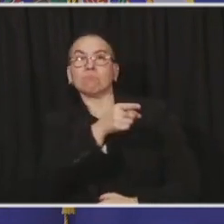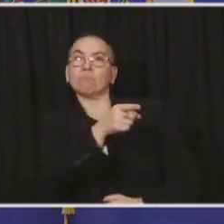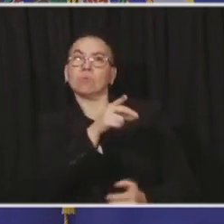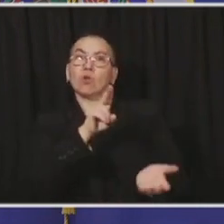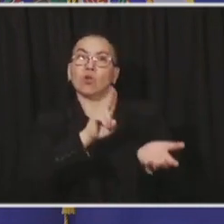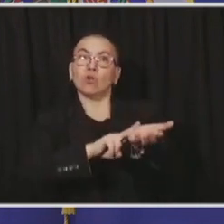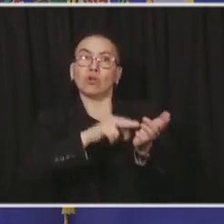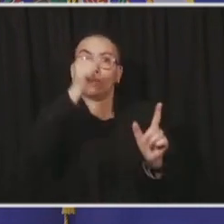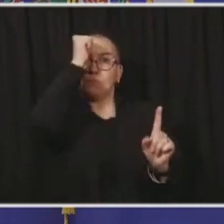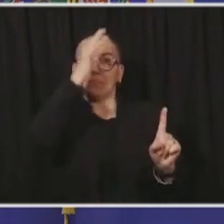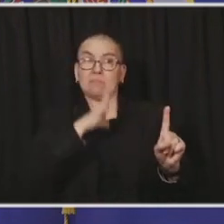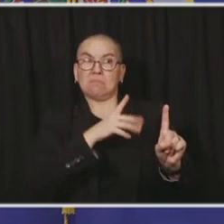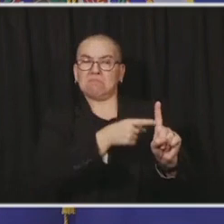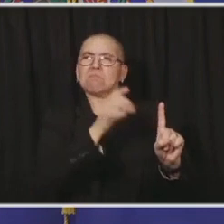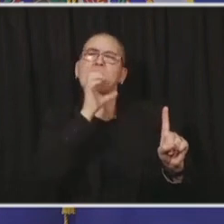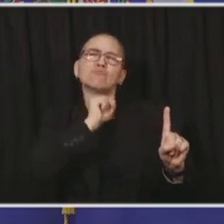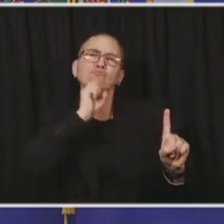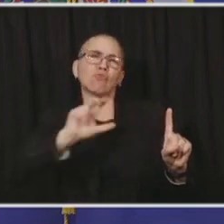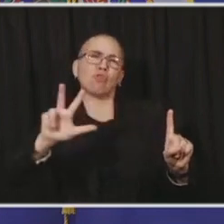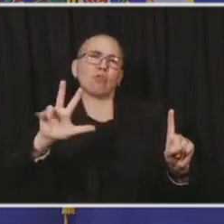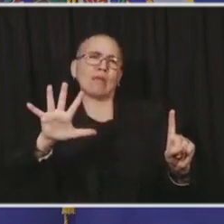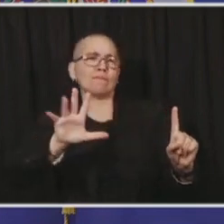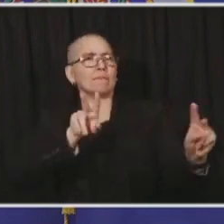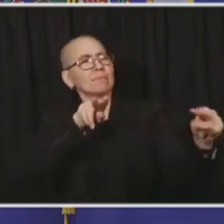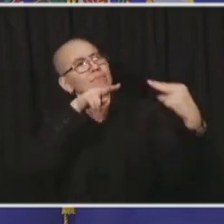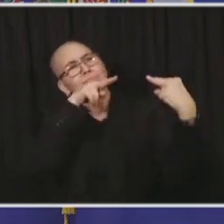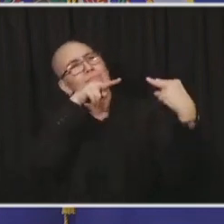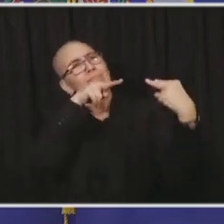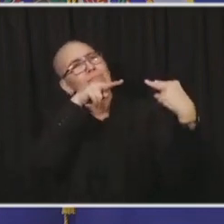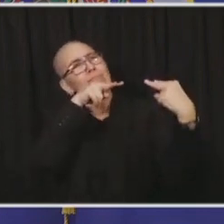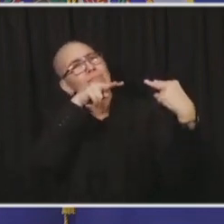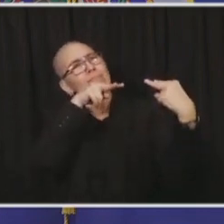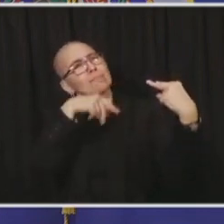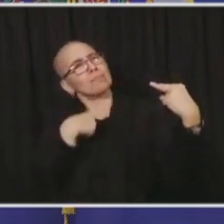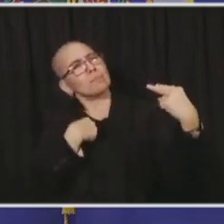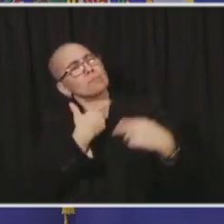And I asked him what was going on, how the day was going.